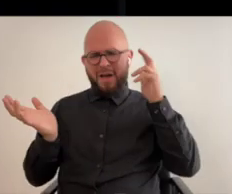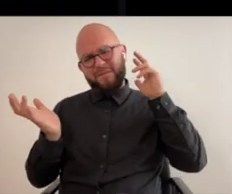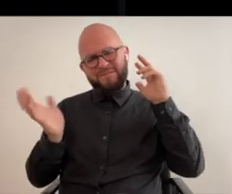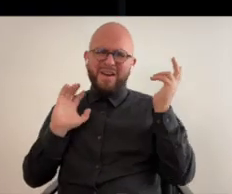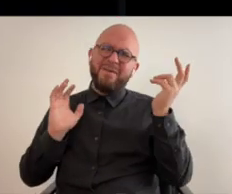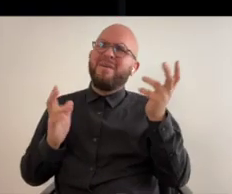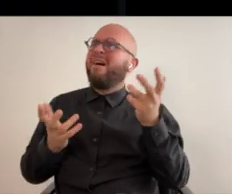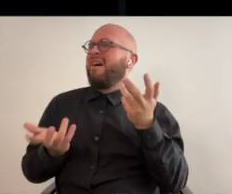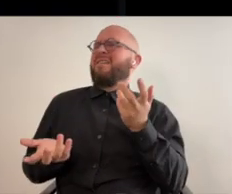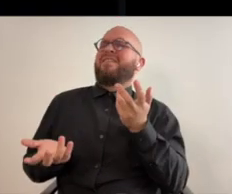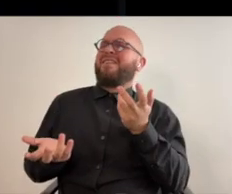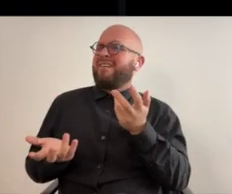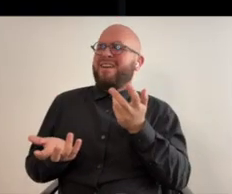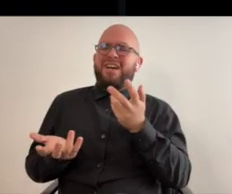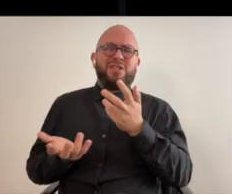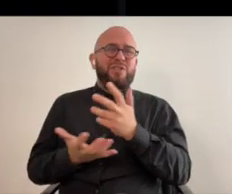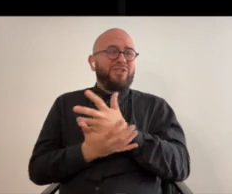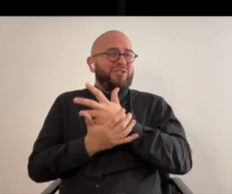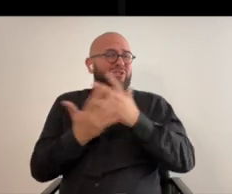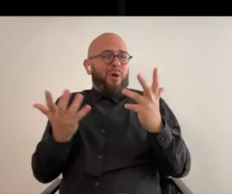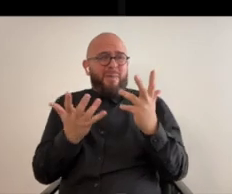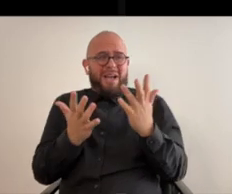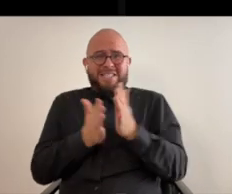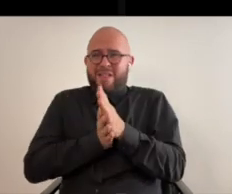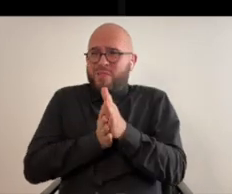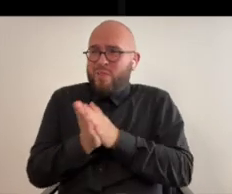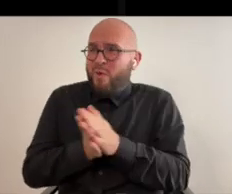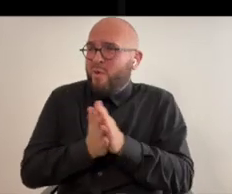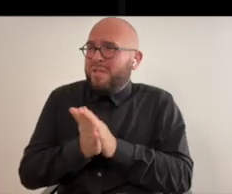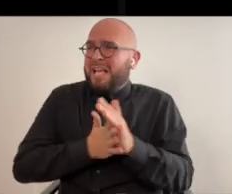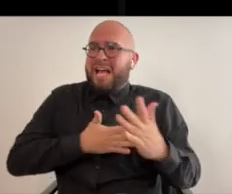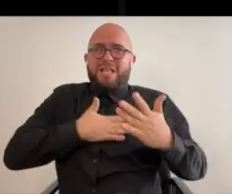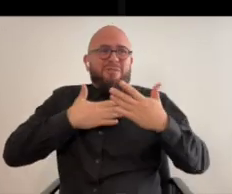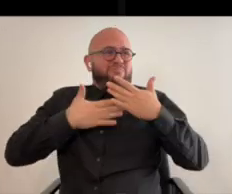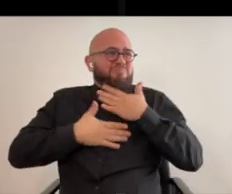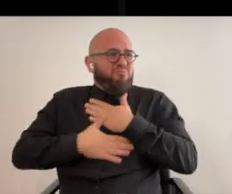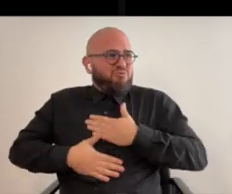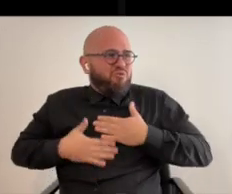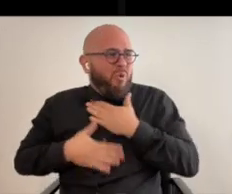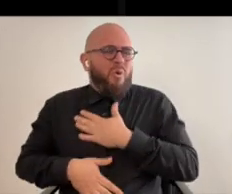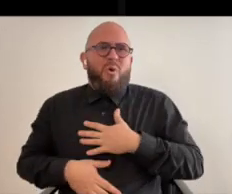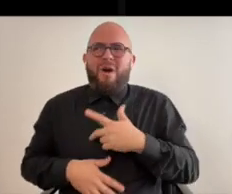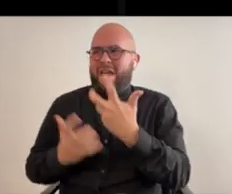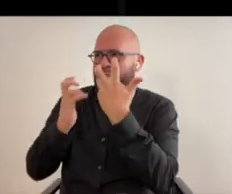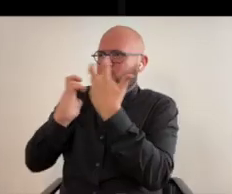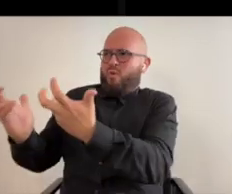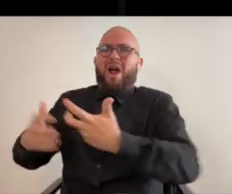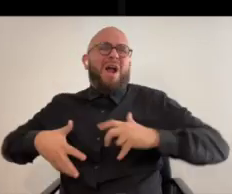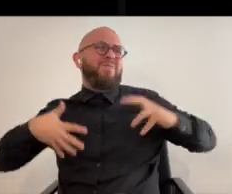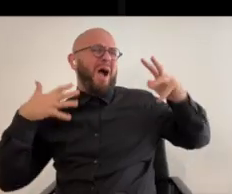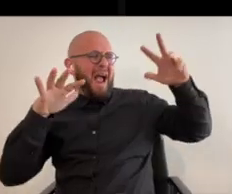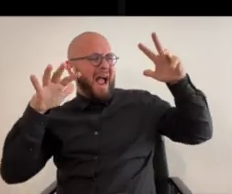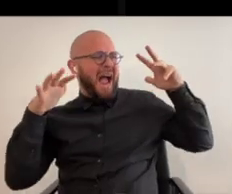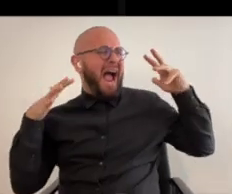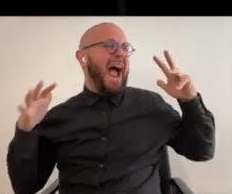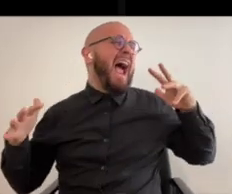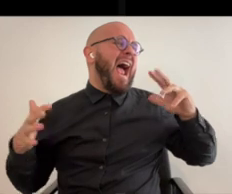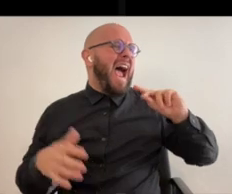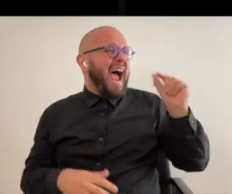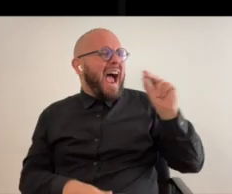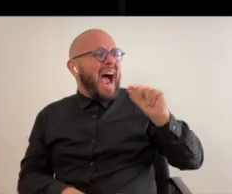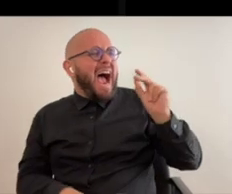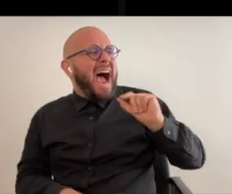such vibrancy and flipping their hair around and so much enthusiasm and joy and the crowd was going wild